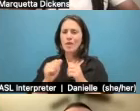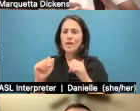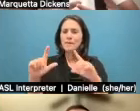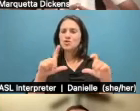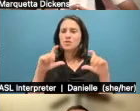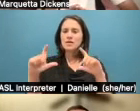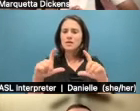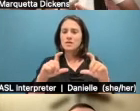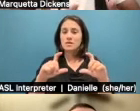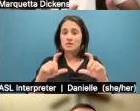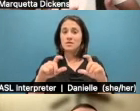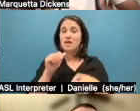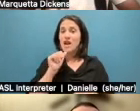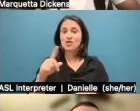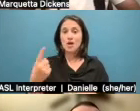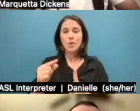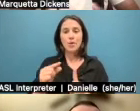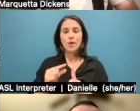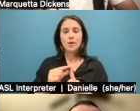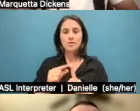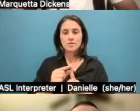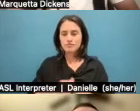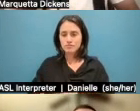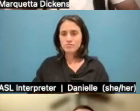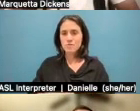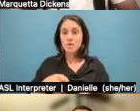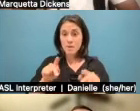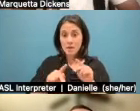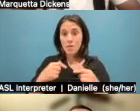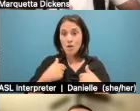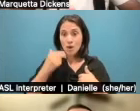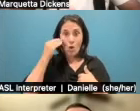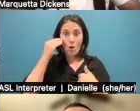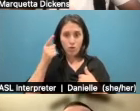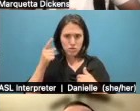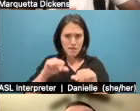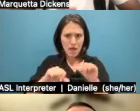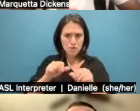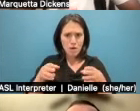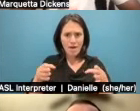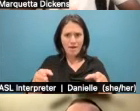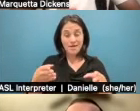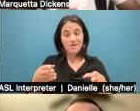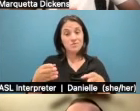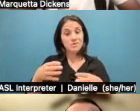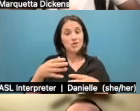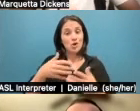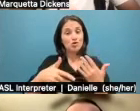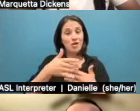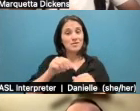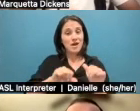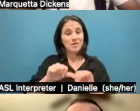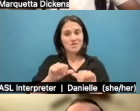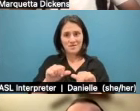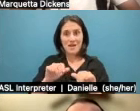not just words, uh, people we know scientifically and, and I believe in social sciences a lot as a